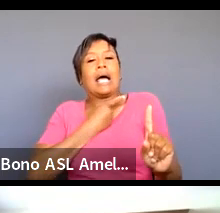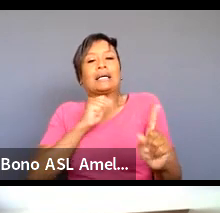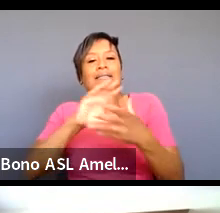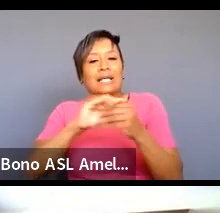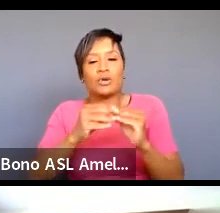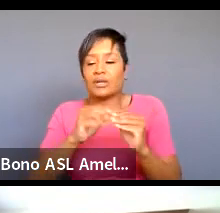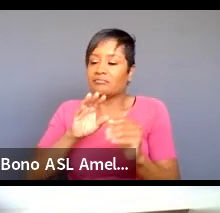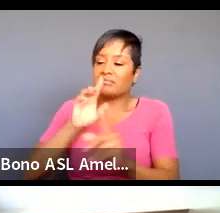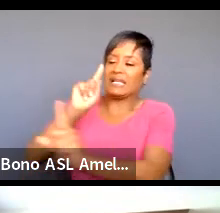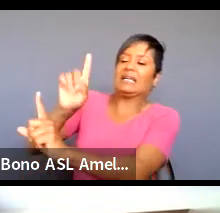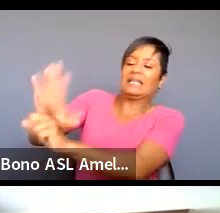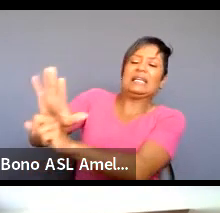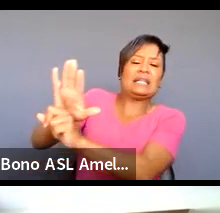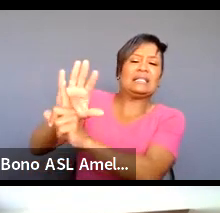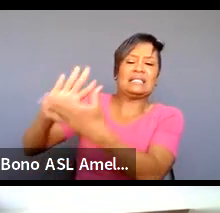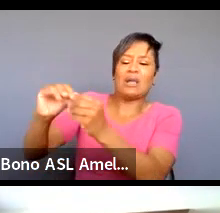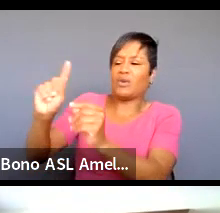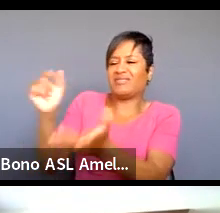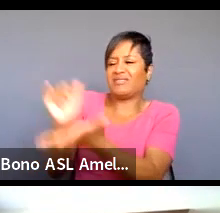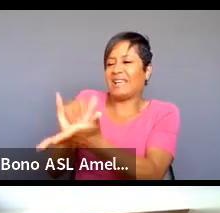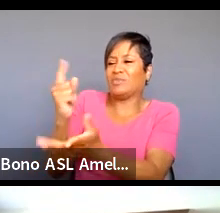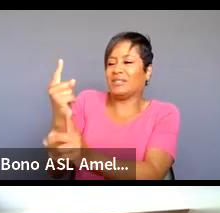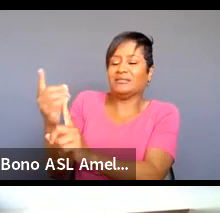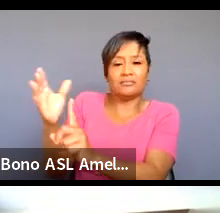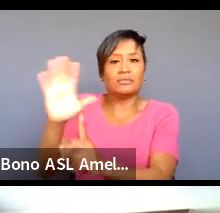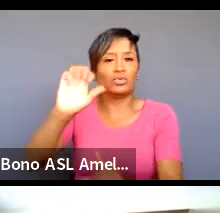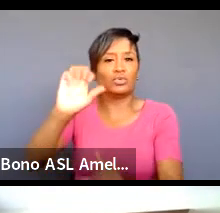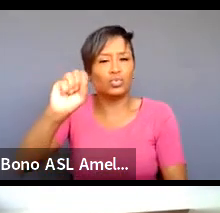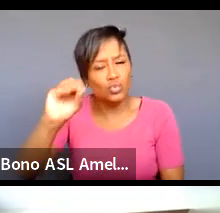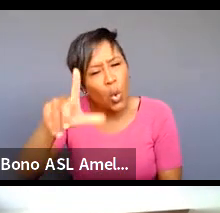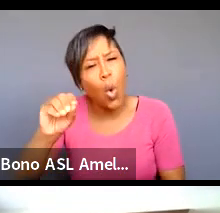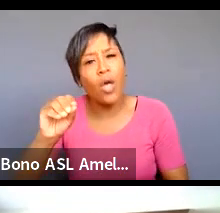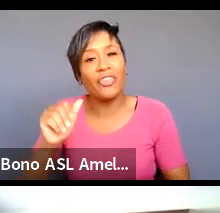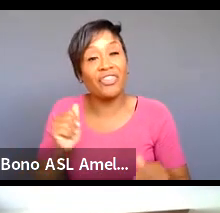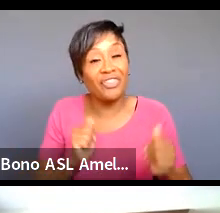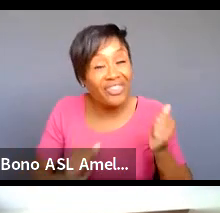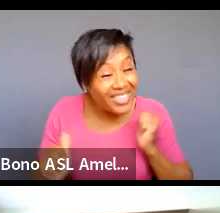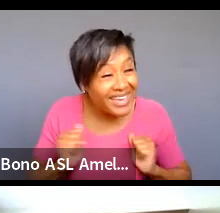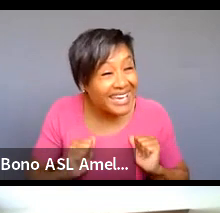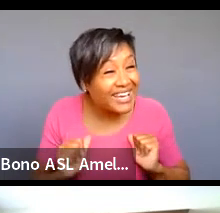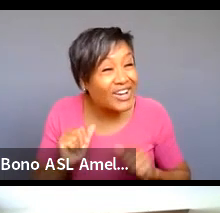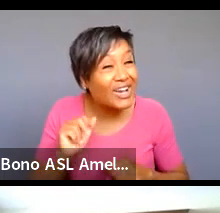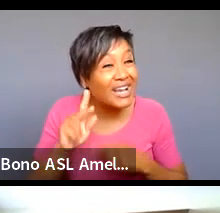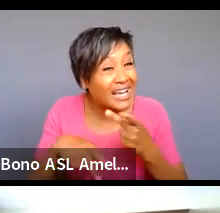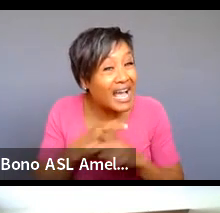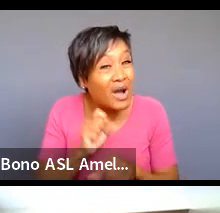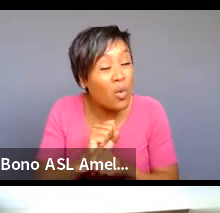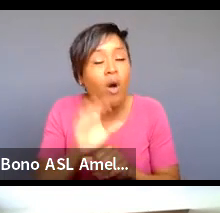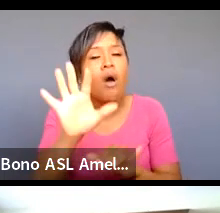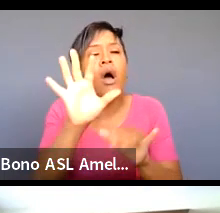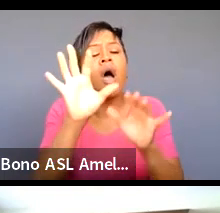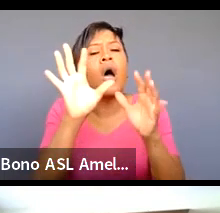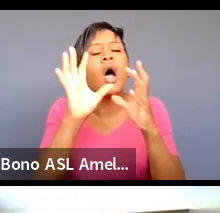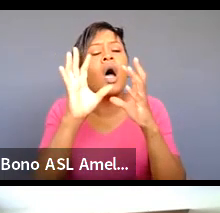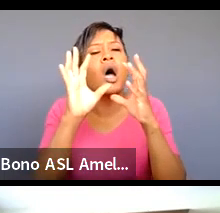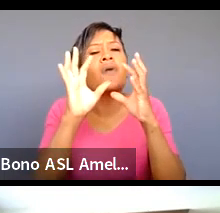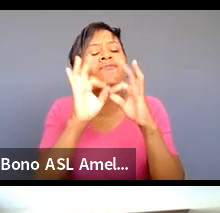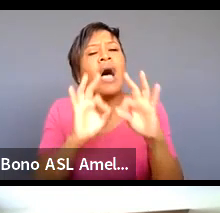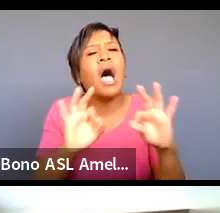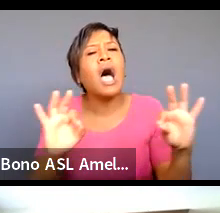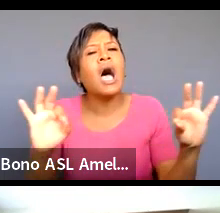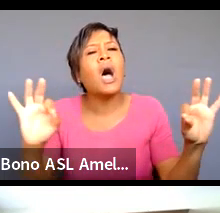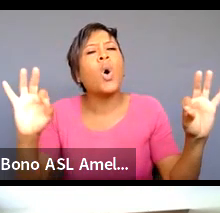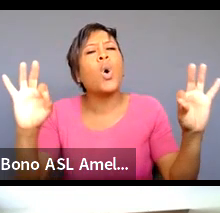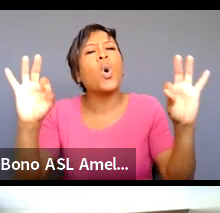he could tell that story and i think that solo work theatrical solo work is a valuable and and and